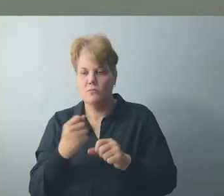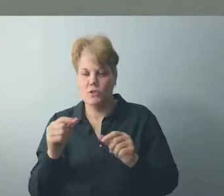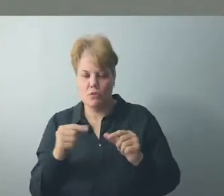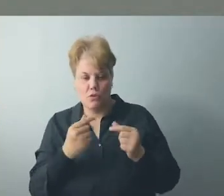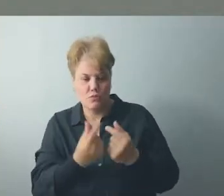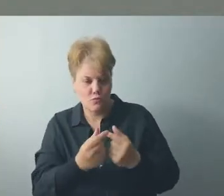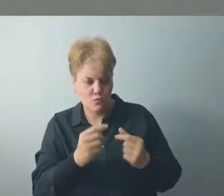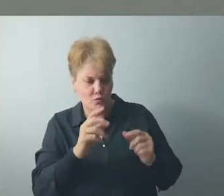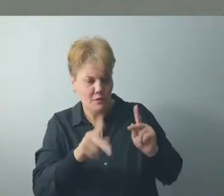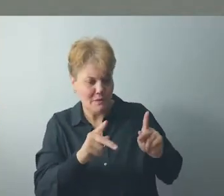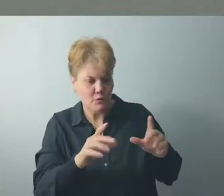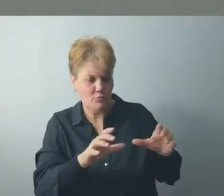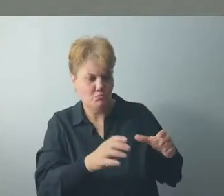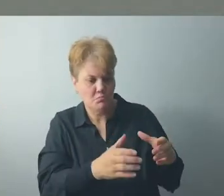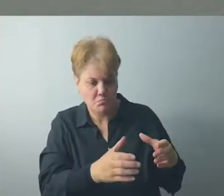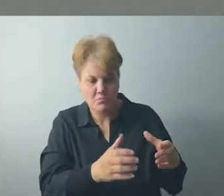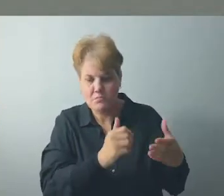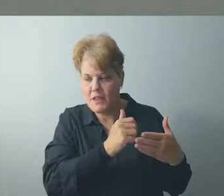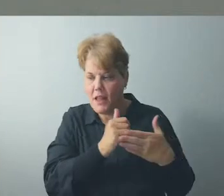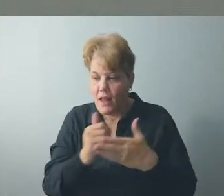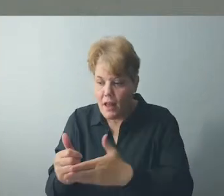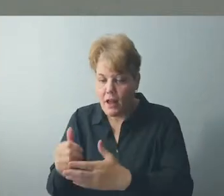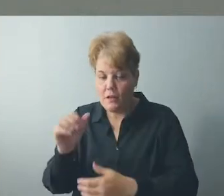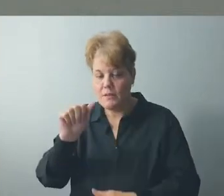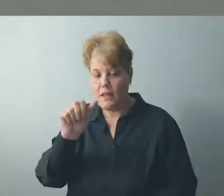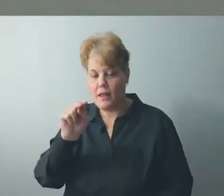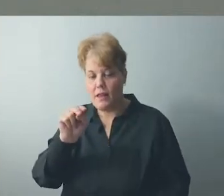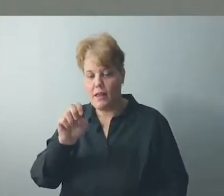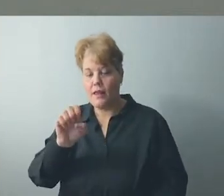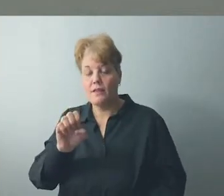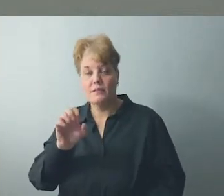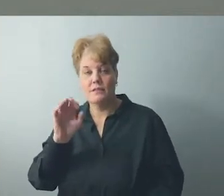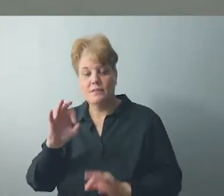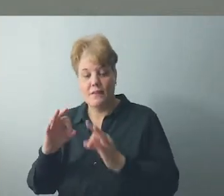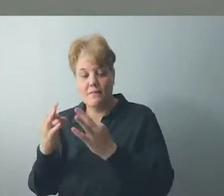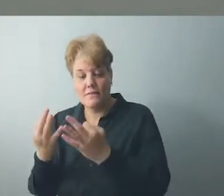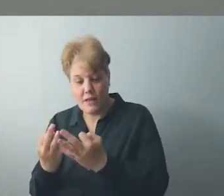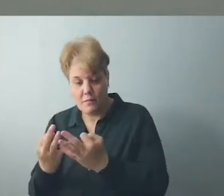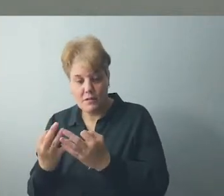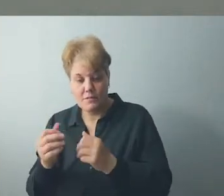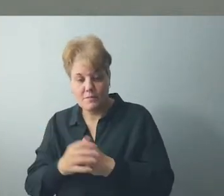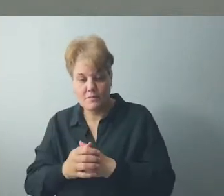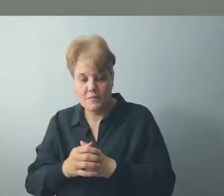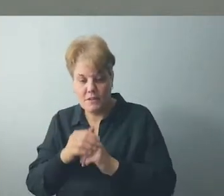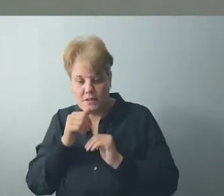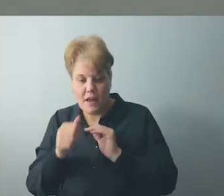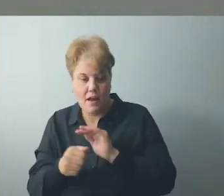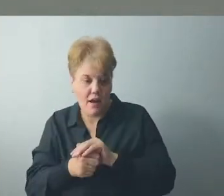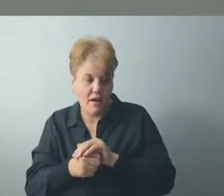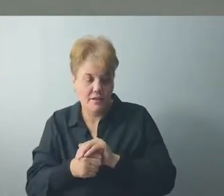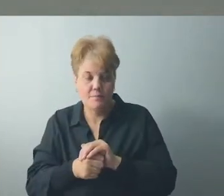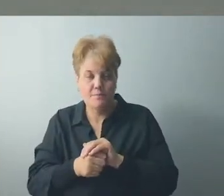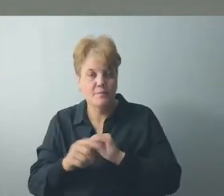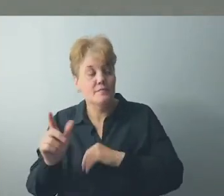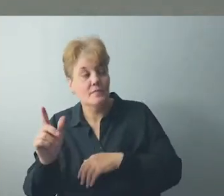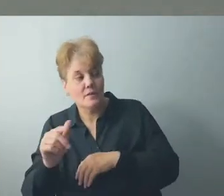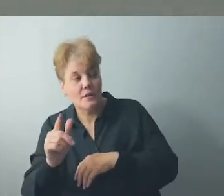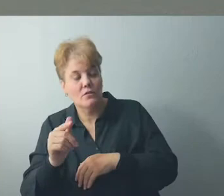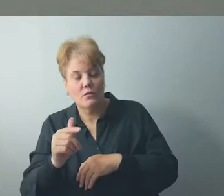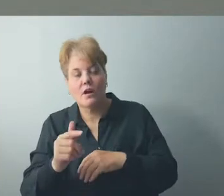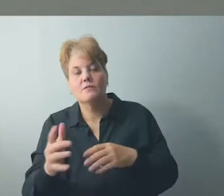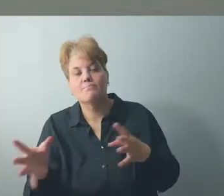And tragically, with millions of others, she died in a Nazi concentration camp in 1945. But while she was in hiding,